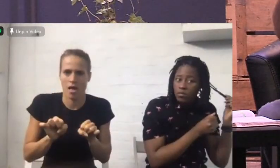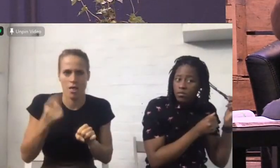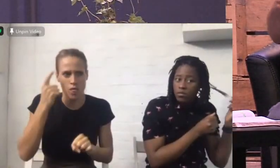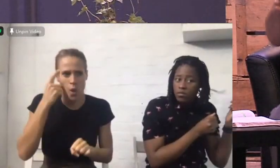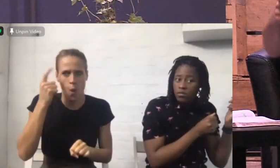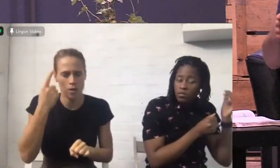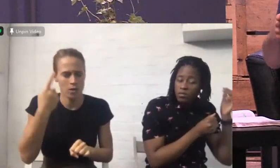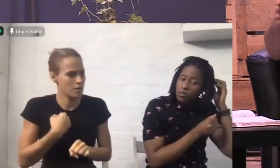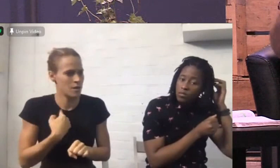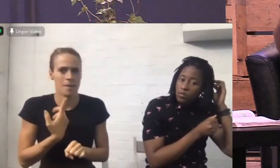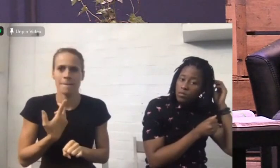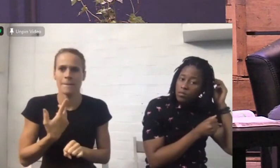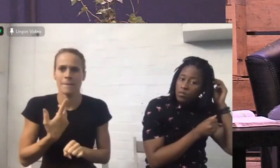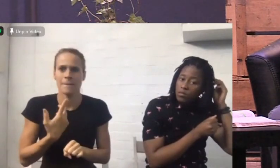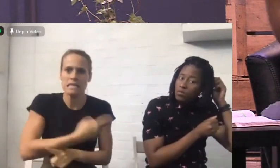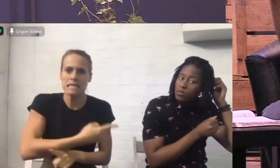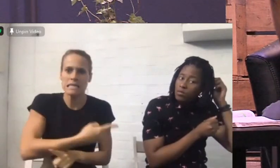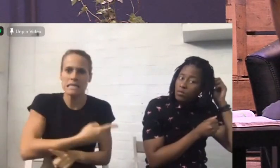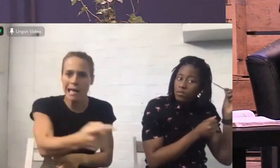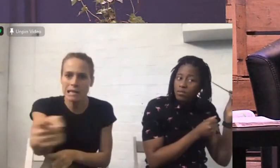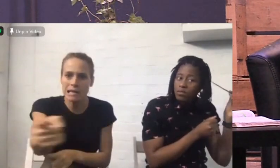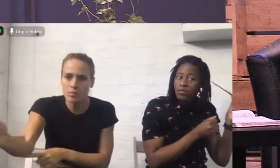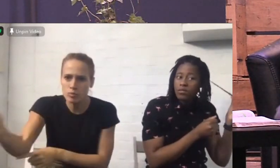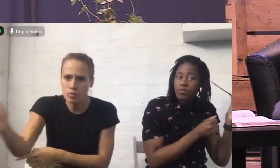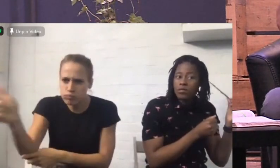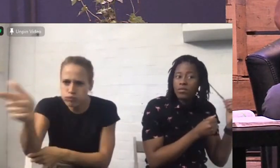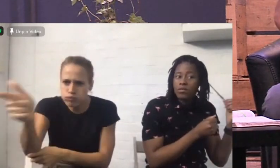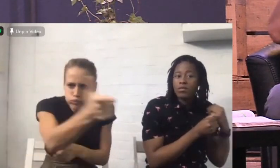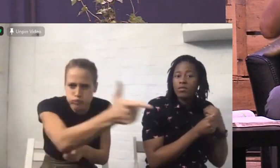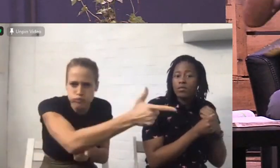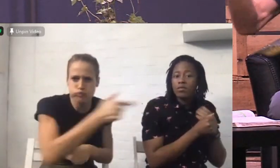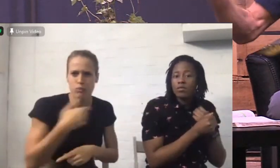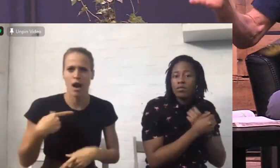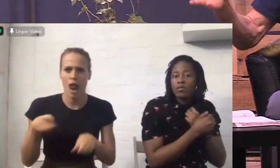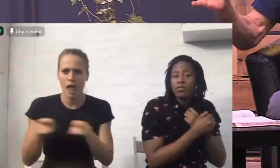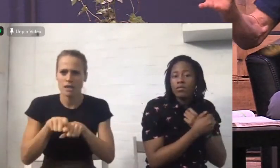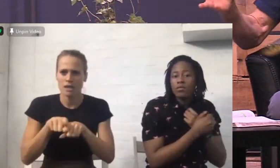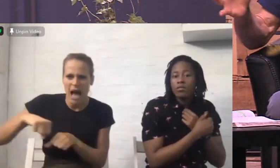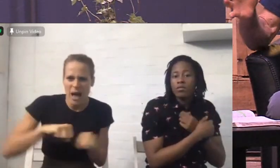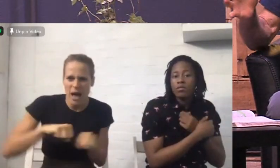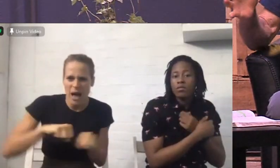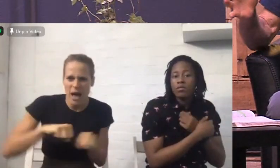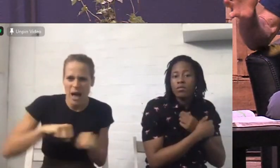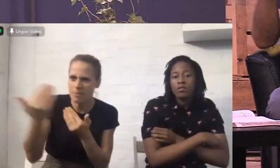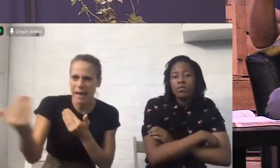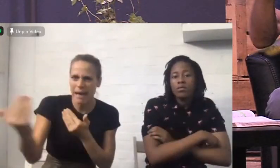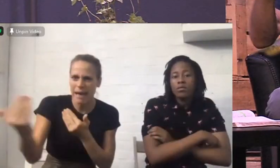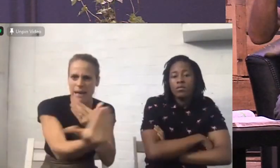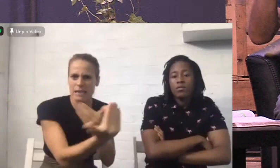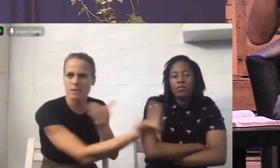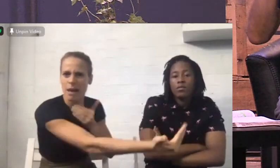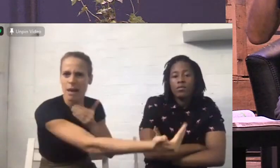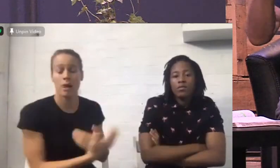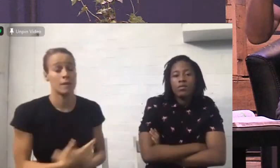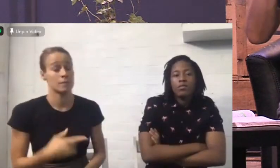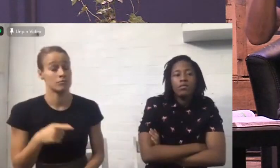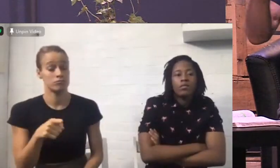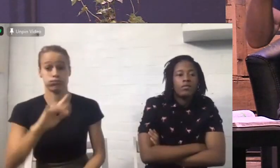on the front of it you know and out the way you know and it was chaos in there I want to tell you this is